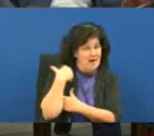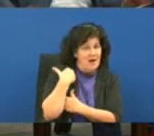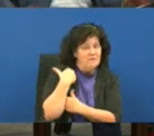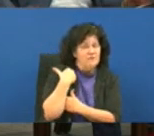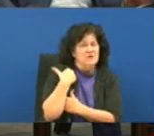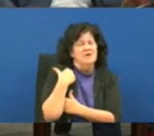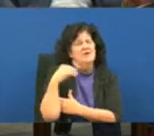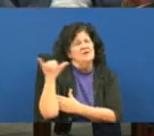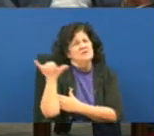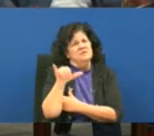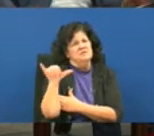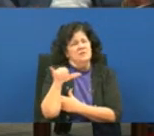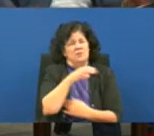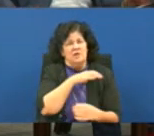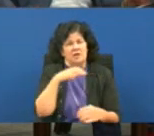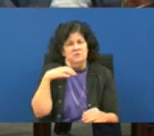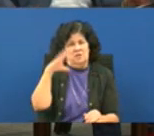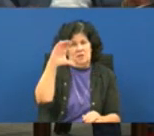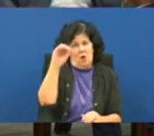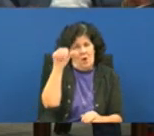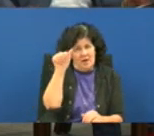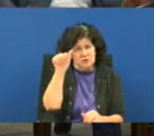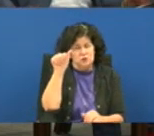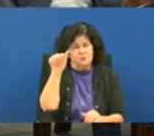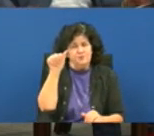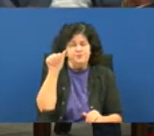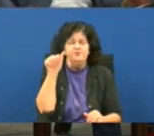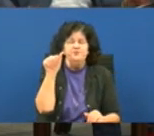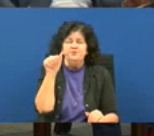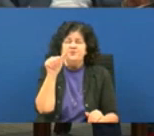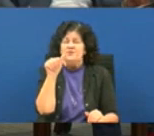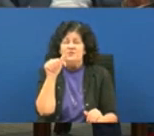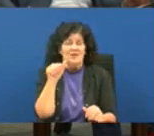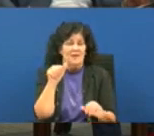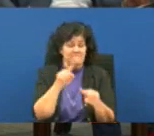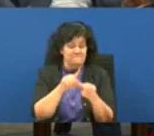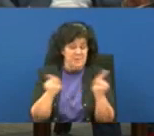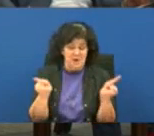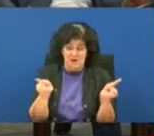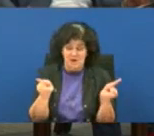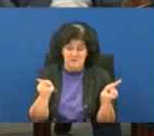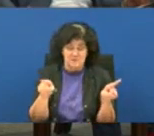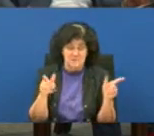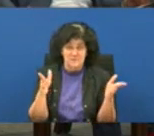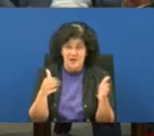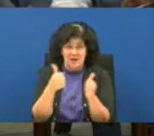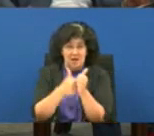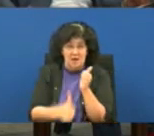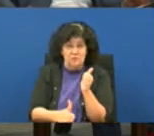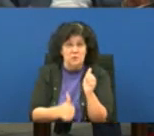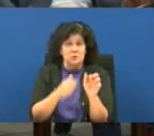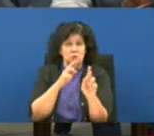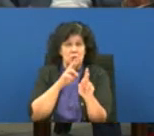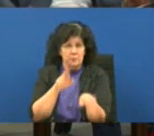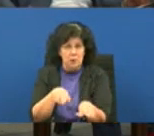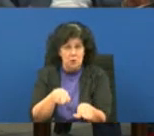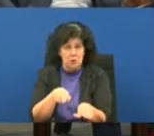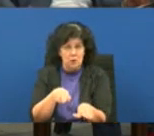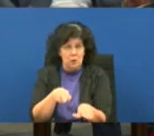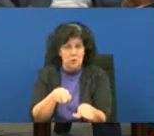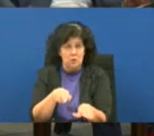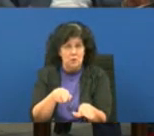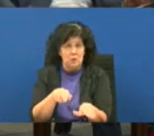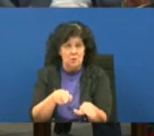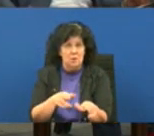our uh council on aging and instead every single report has been